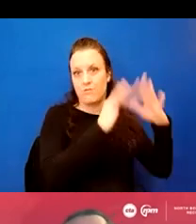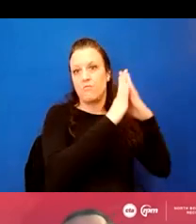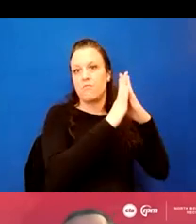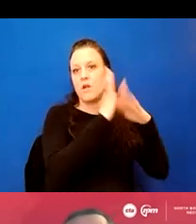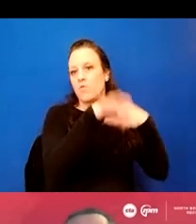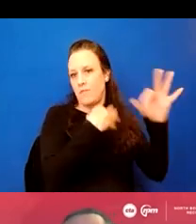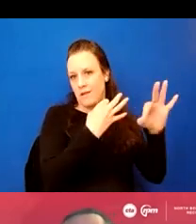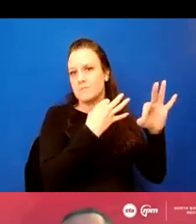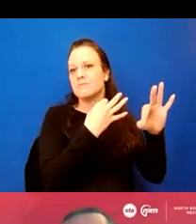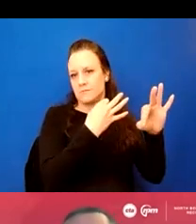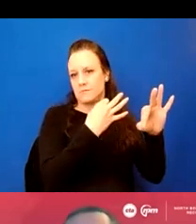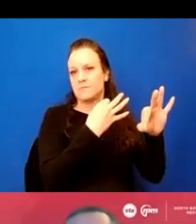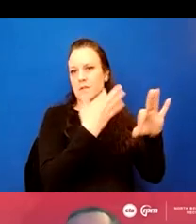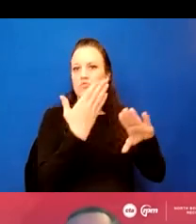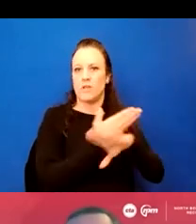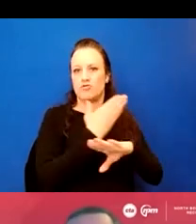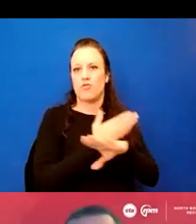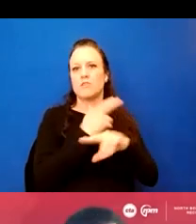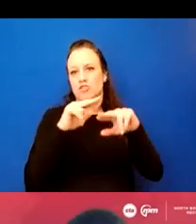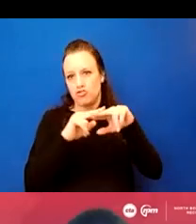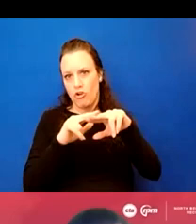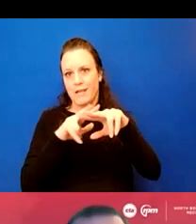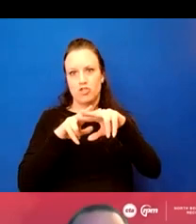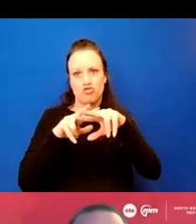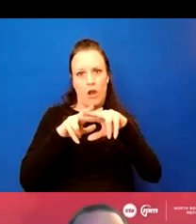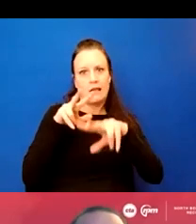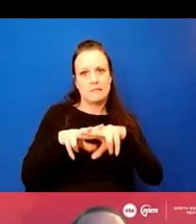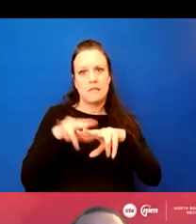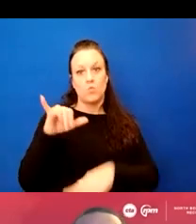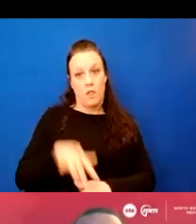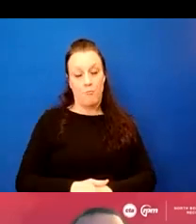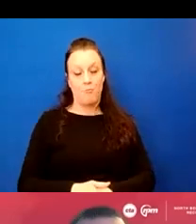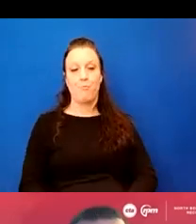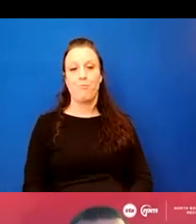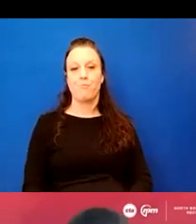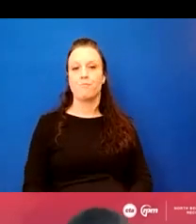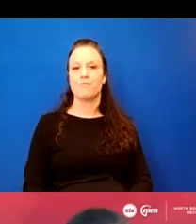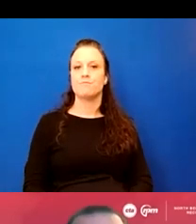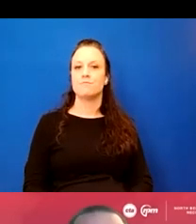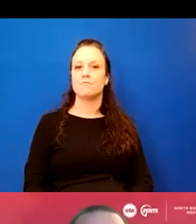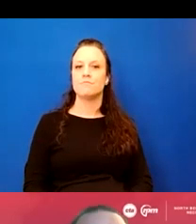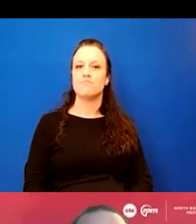replace those and reconstruct, uh, the structure and the tracks also. Um, next slide.